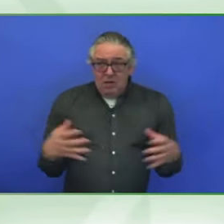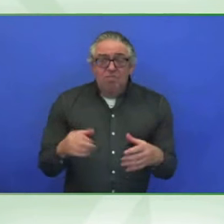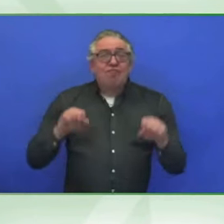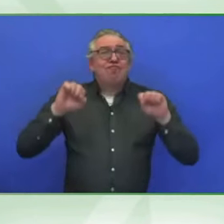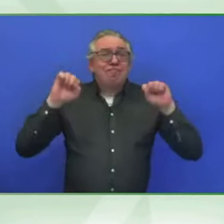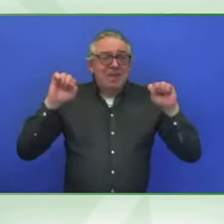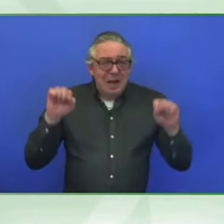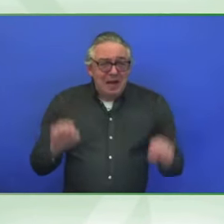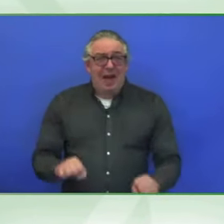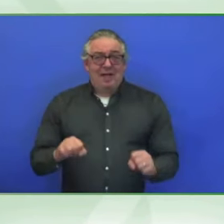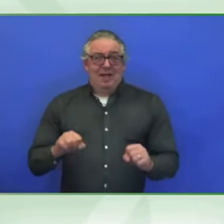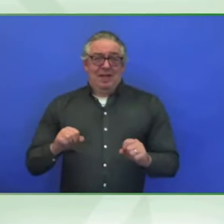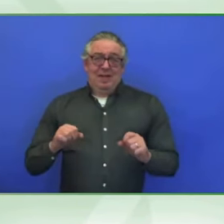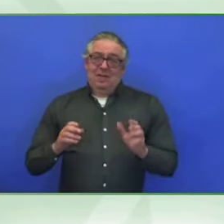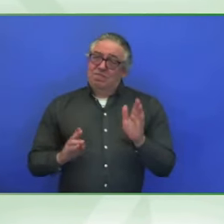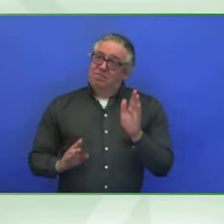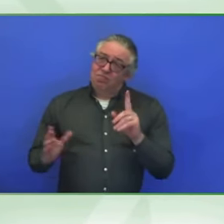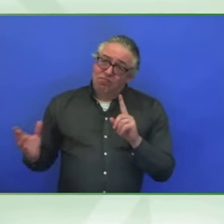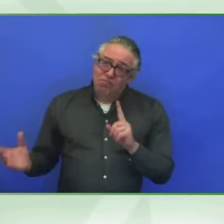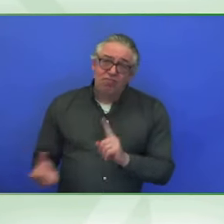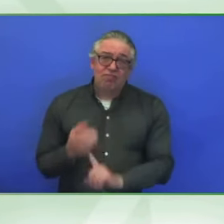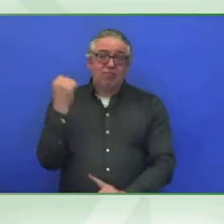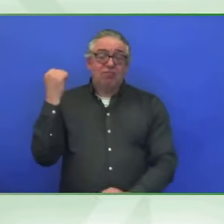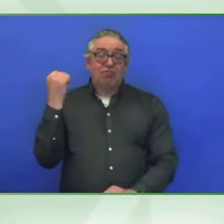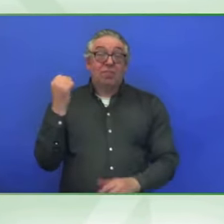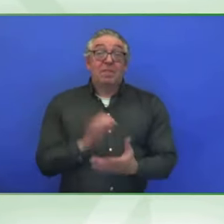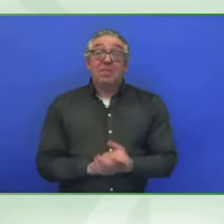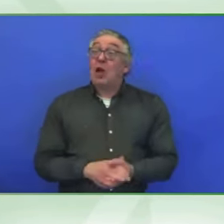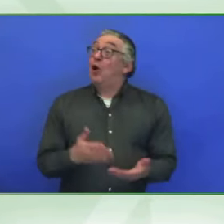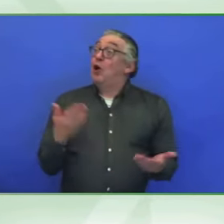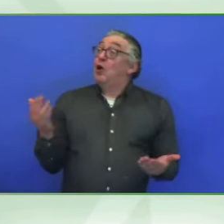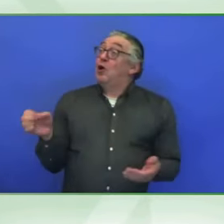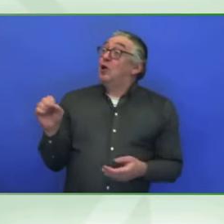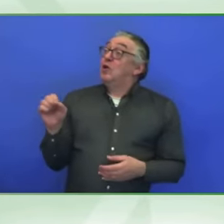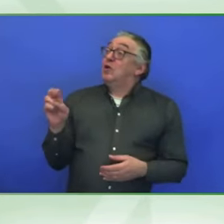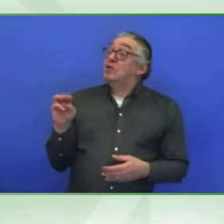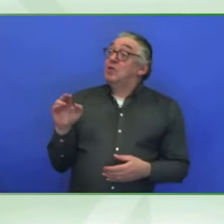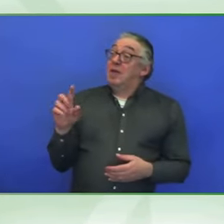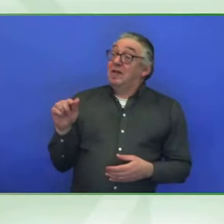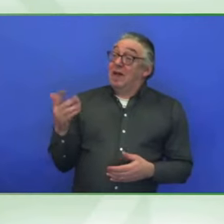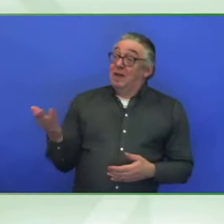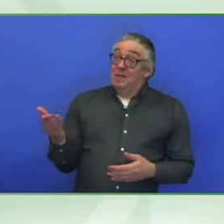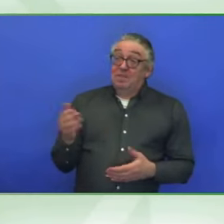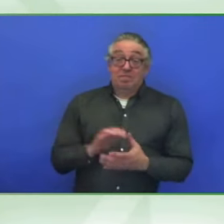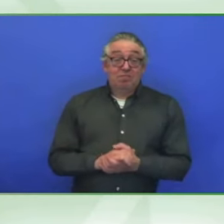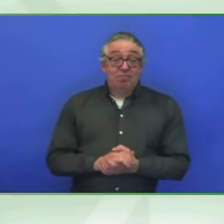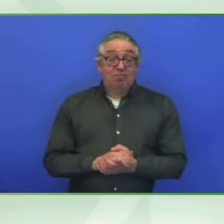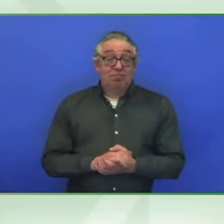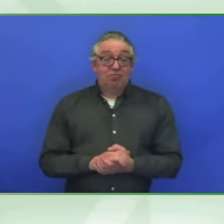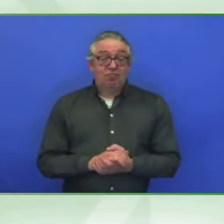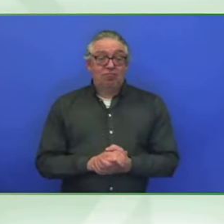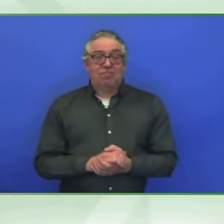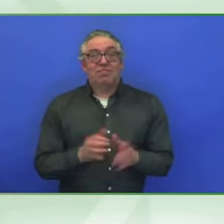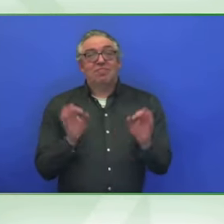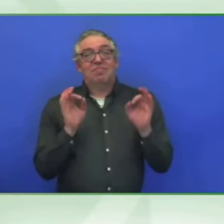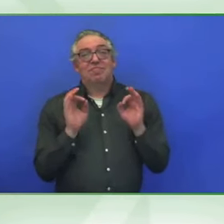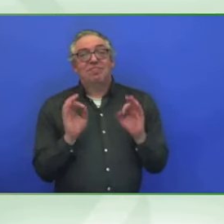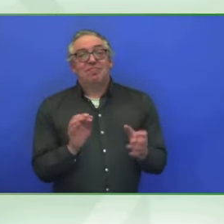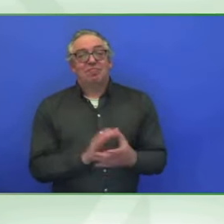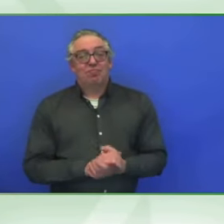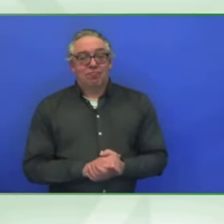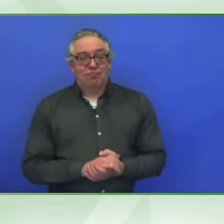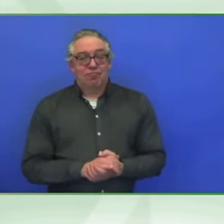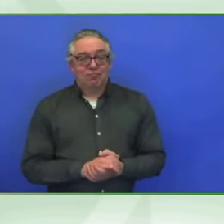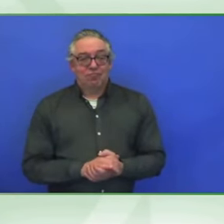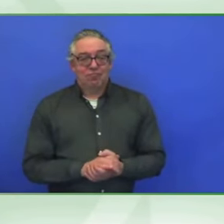Sumita, as our host, closing remarks, please. Thank you so much, Robert. And thank you all so much for staying till the end of